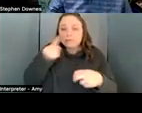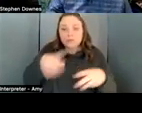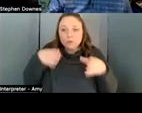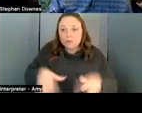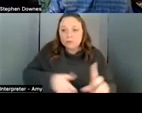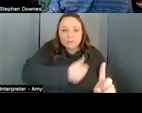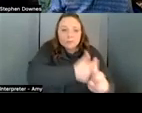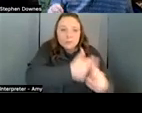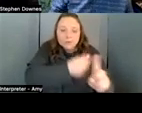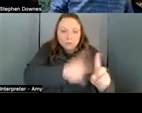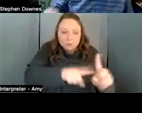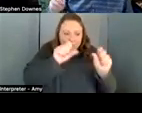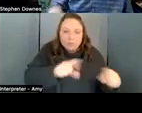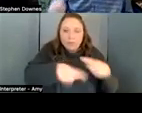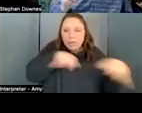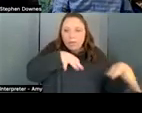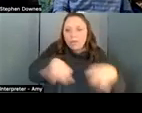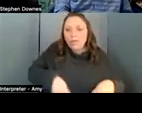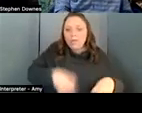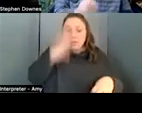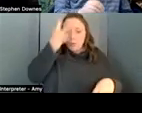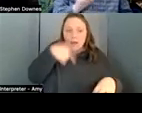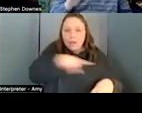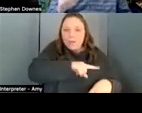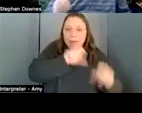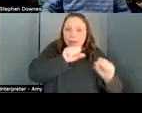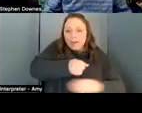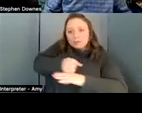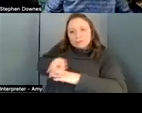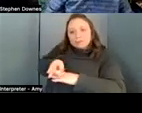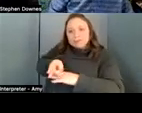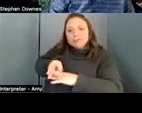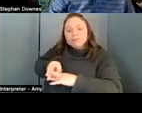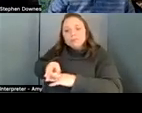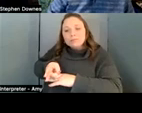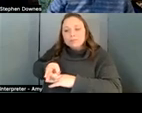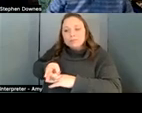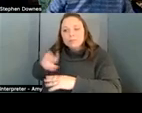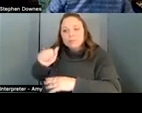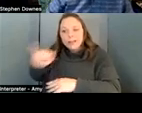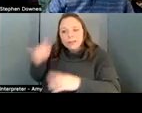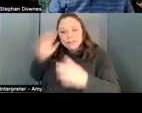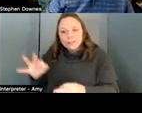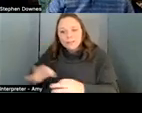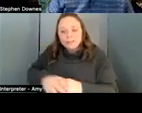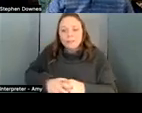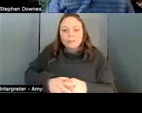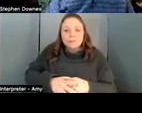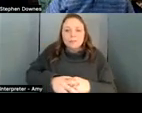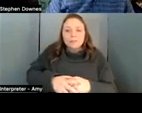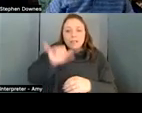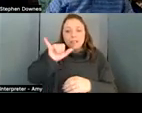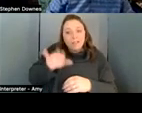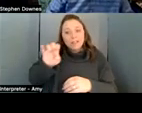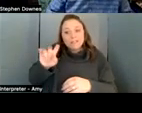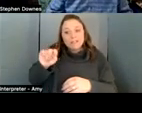to explain why they have overruled the determination of the ai it's an ethical issue that we're going to be looking